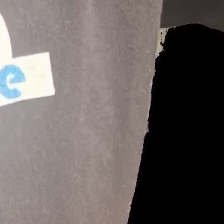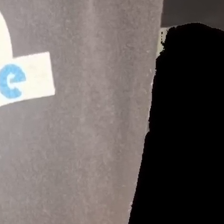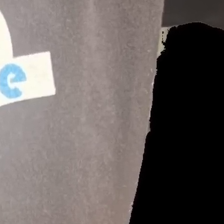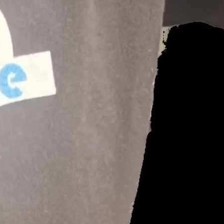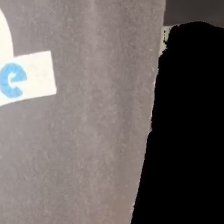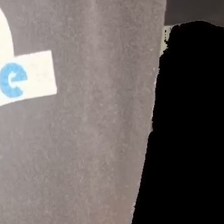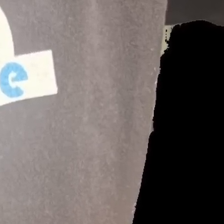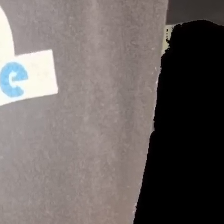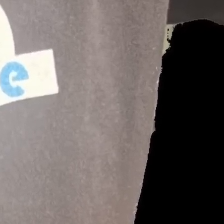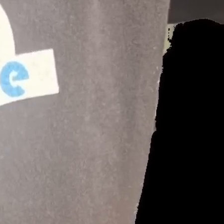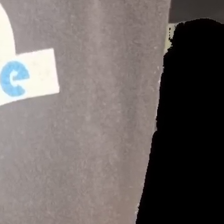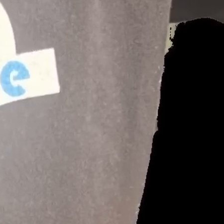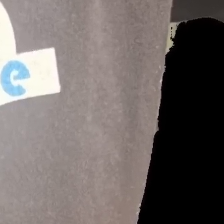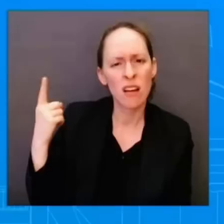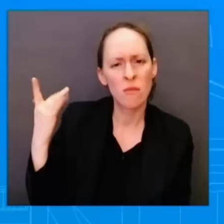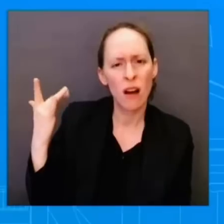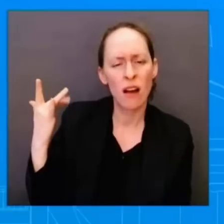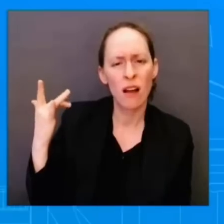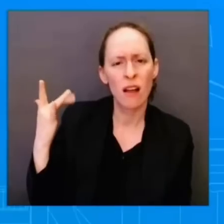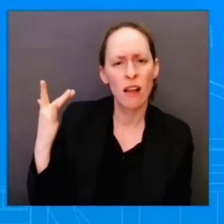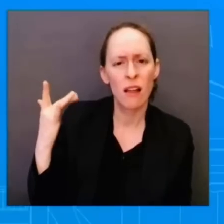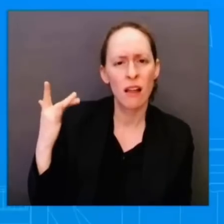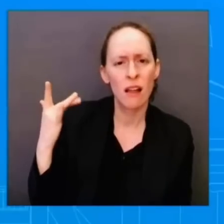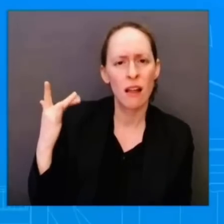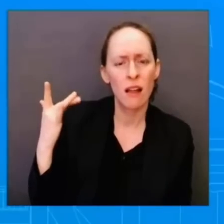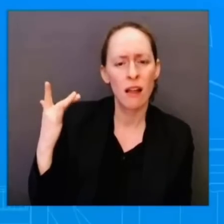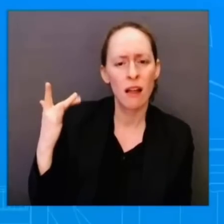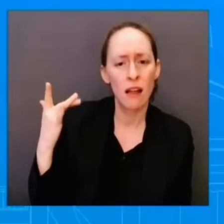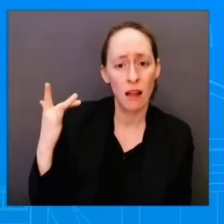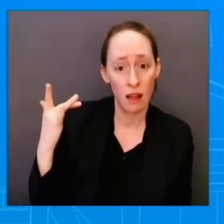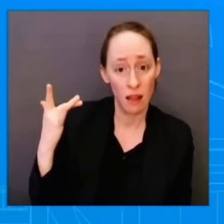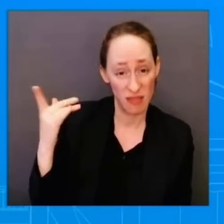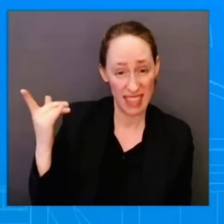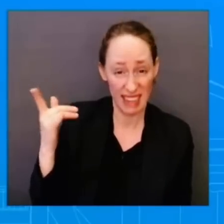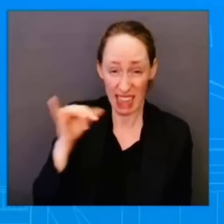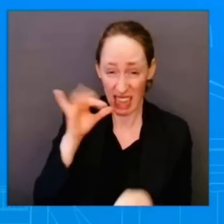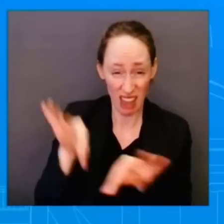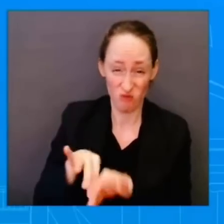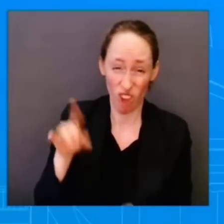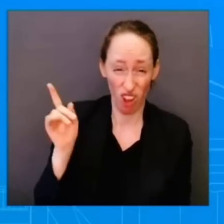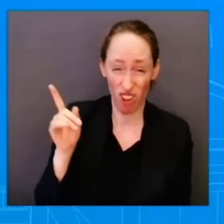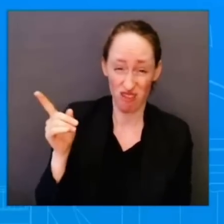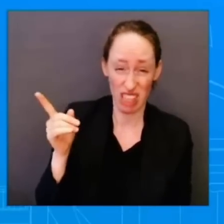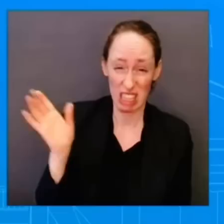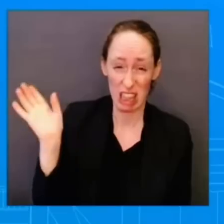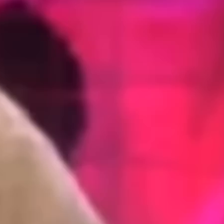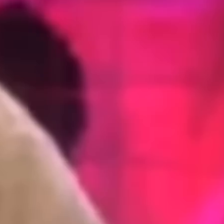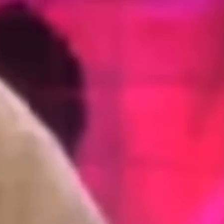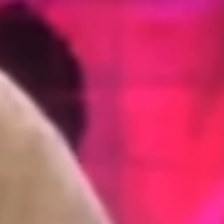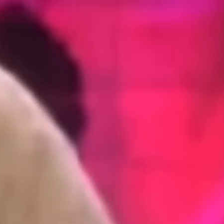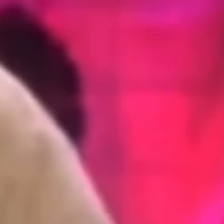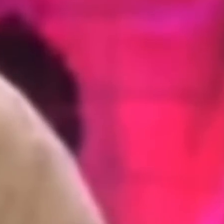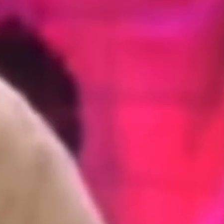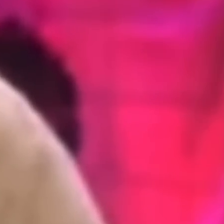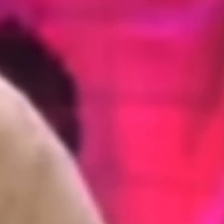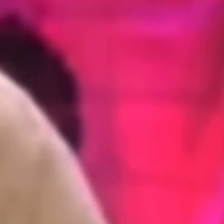signaling opportunity for the visit. Look, I don't, I, it's, I want to be very clear here.